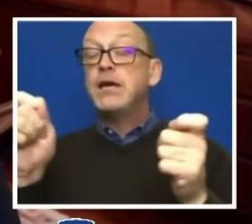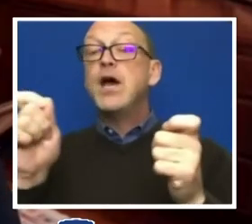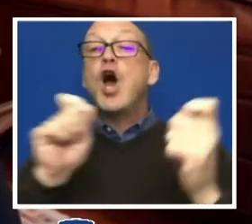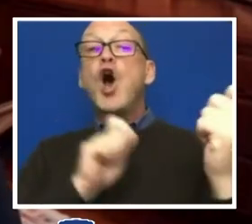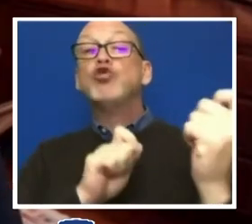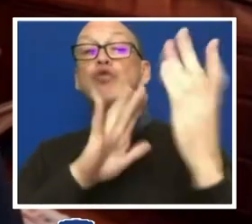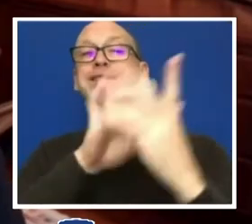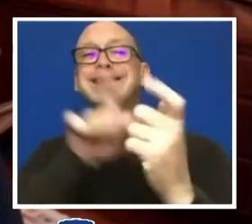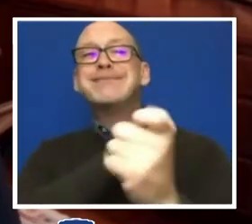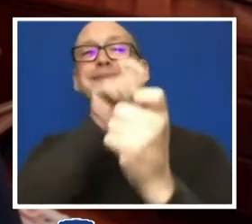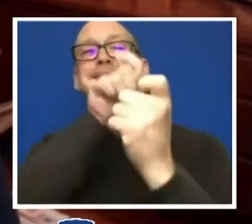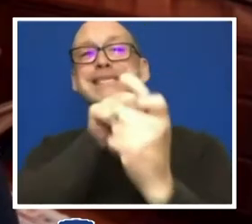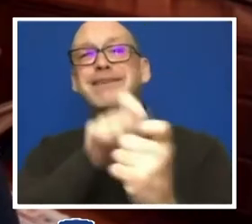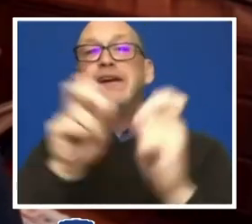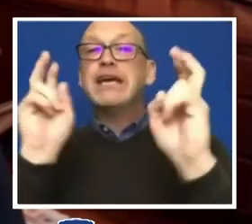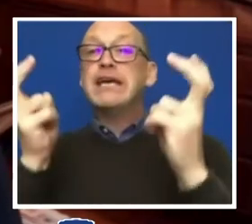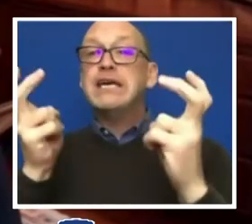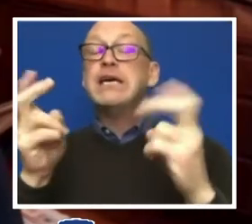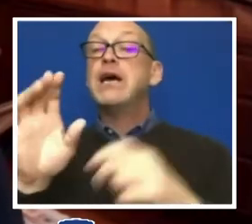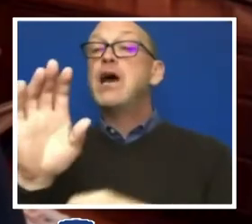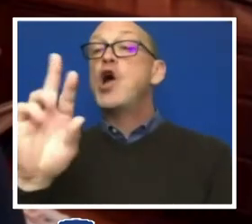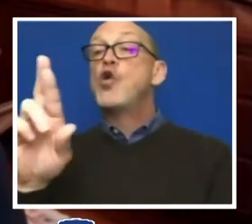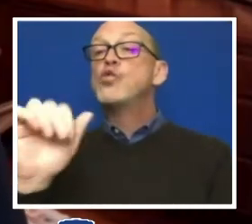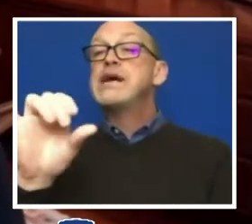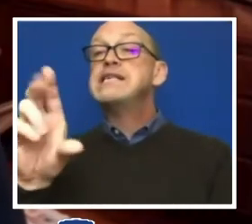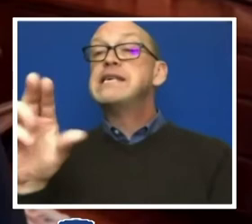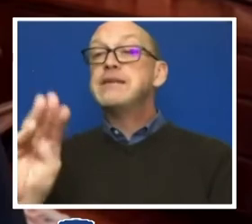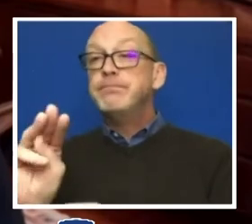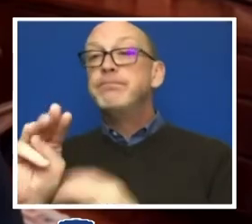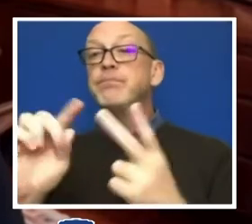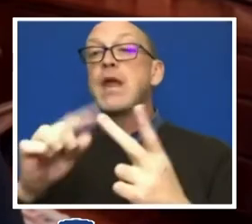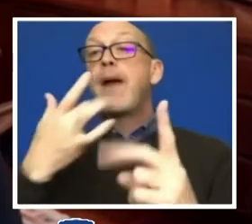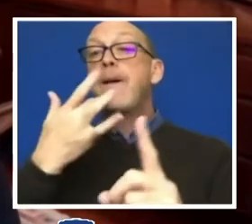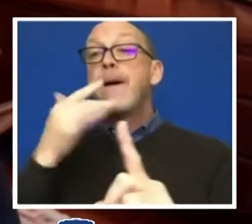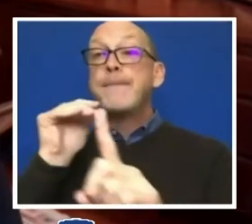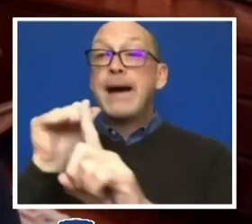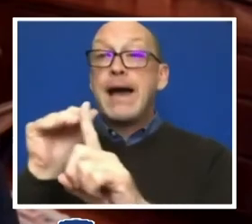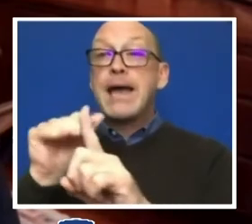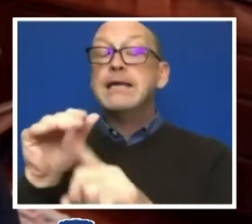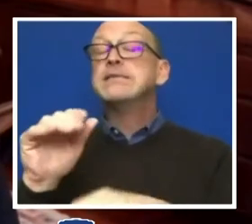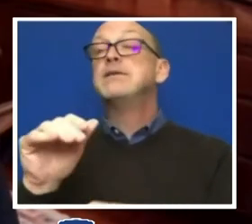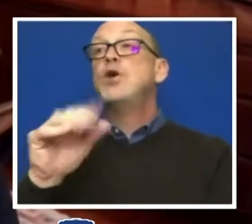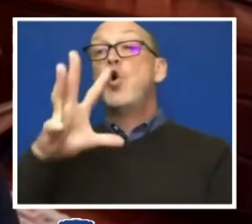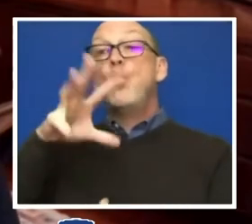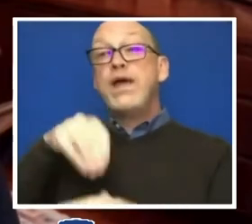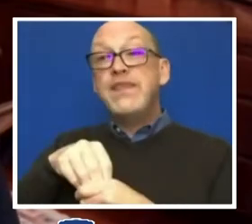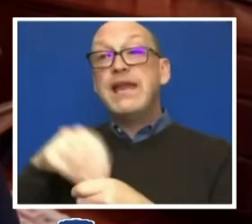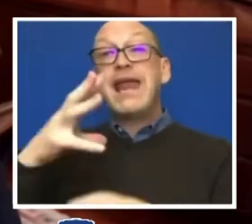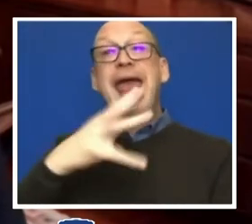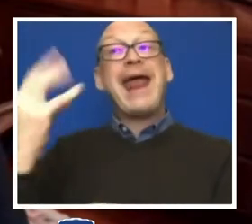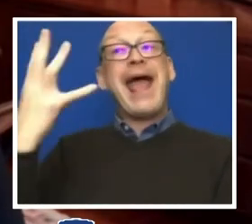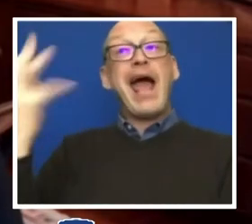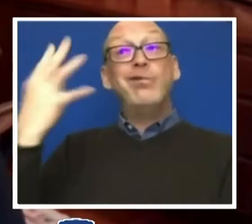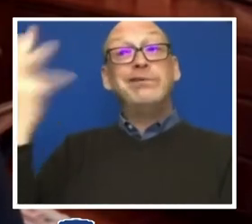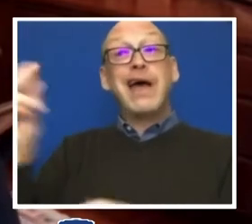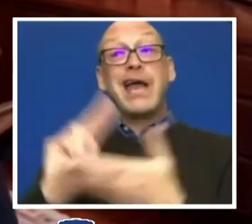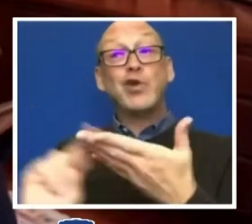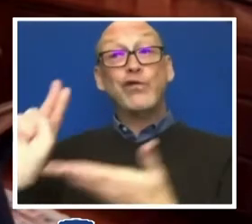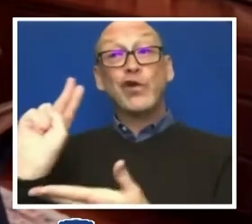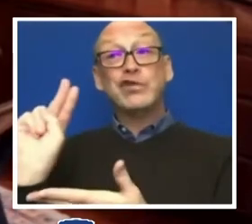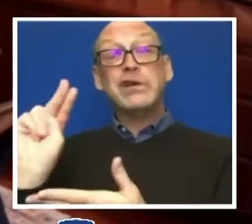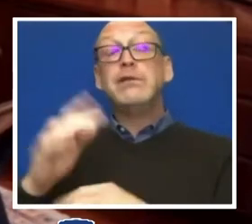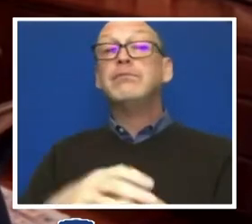of racism and bias within and outside the university. We were